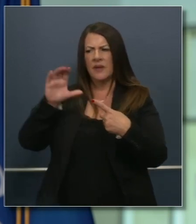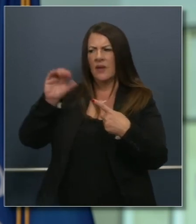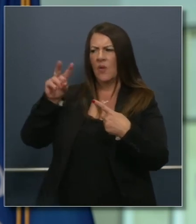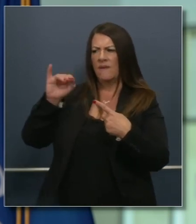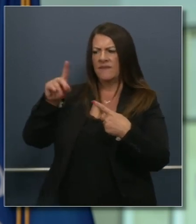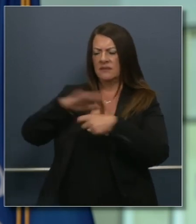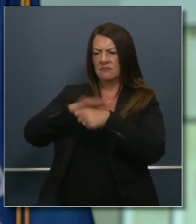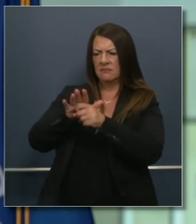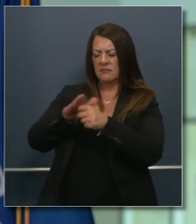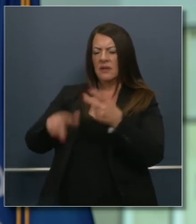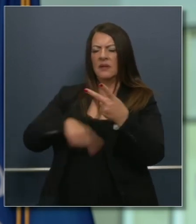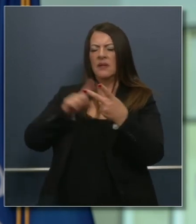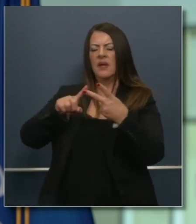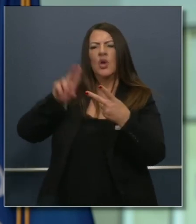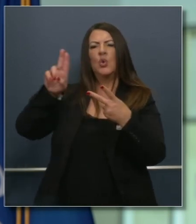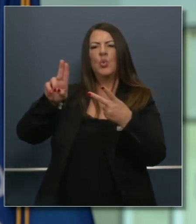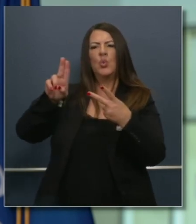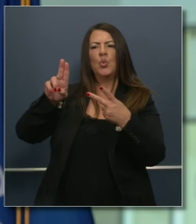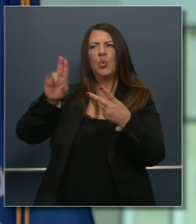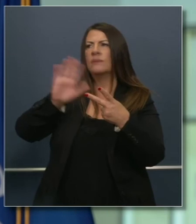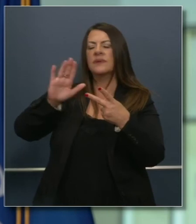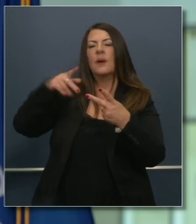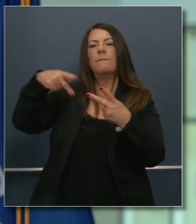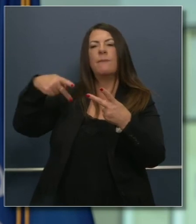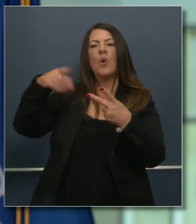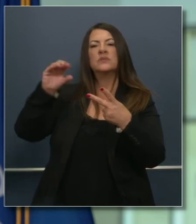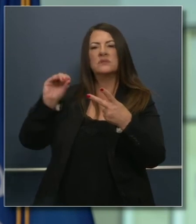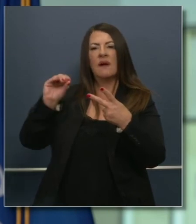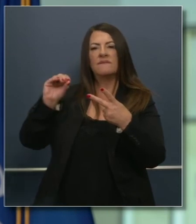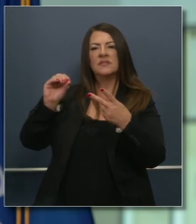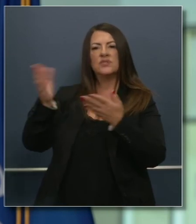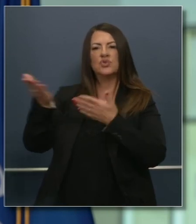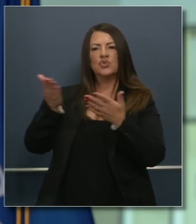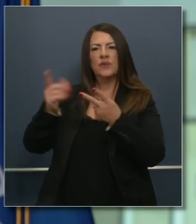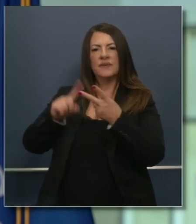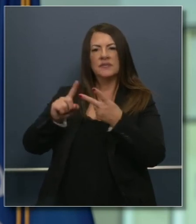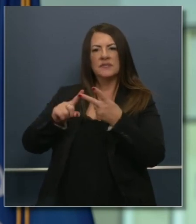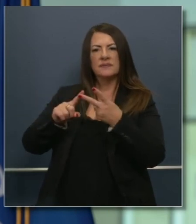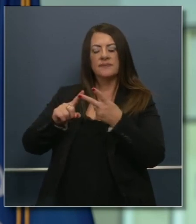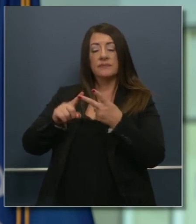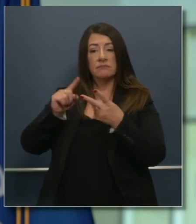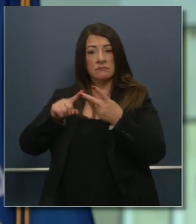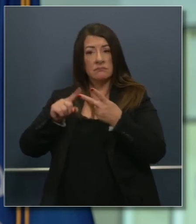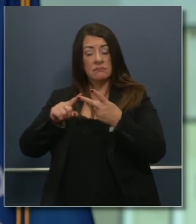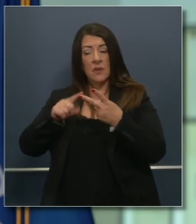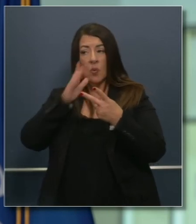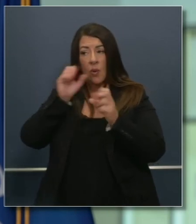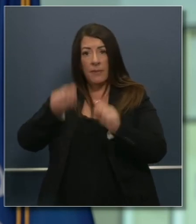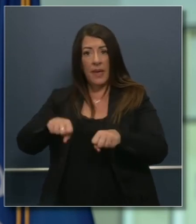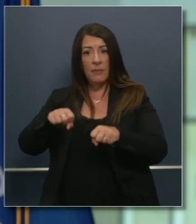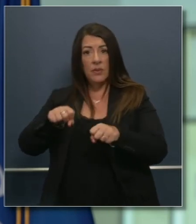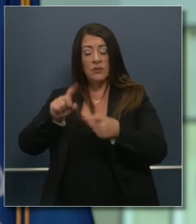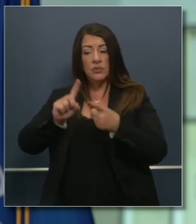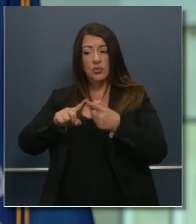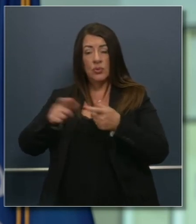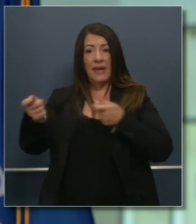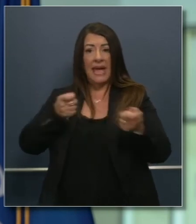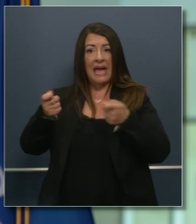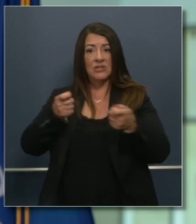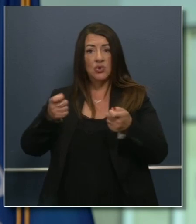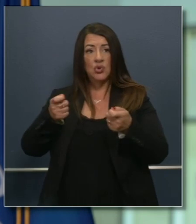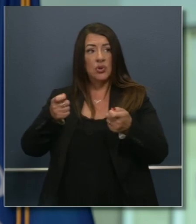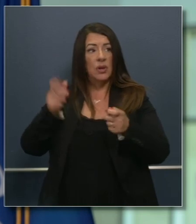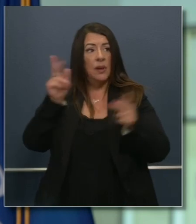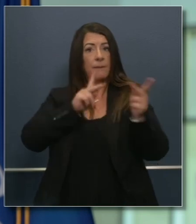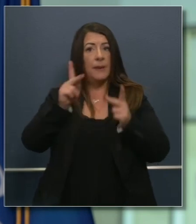Service. I'm sorry, USPS Postal Service. Doubts whether or not it will be able to deliver the volume of mail-in ballots for the